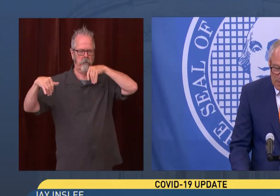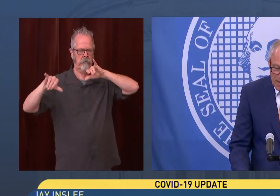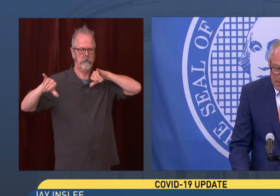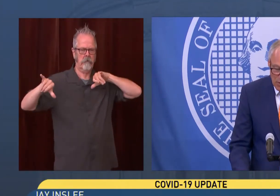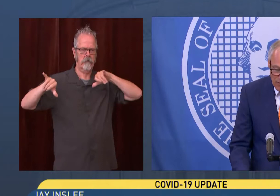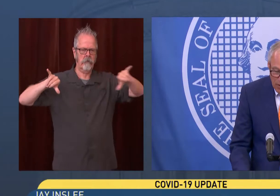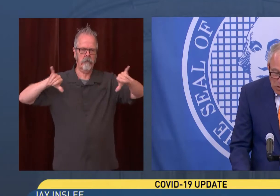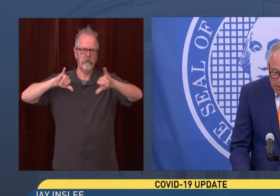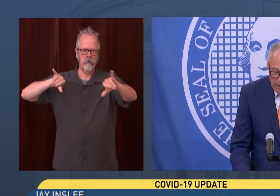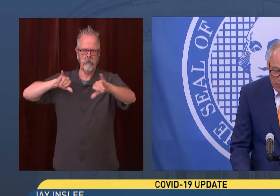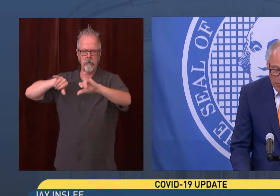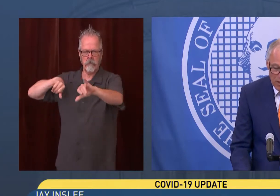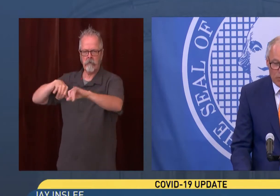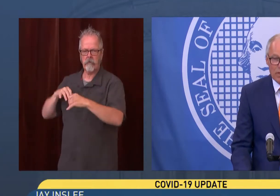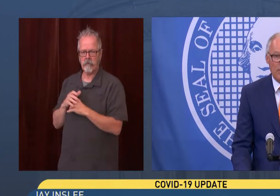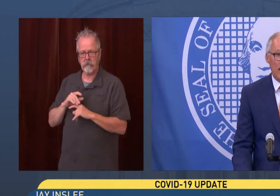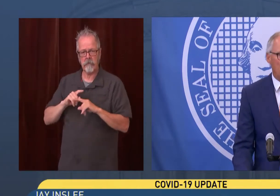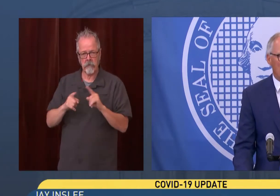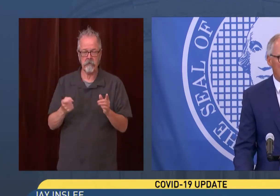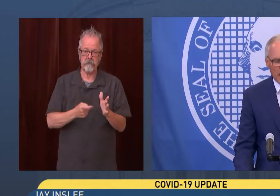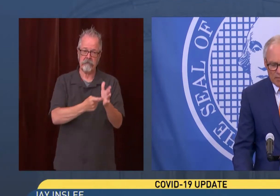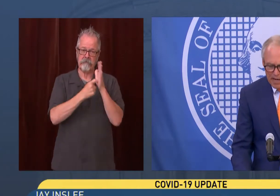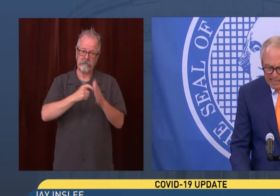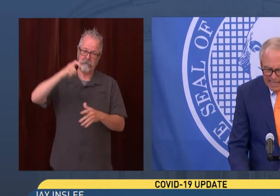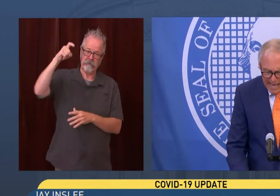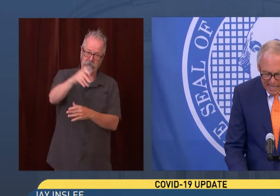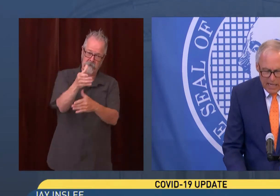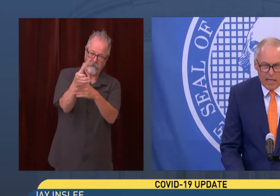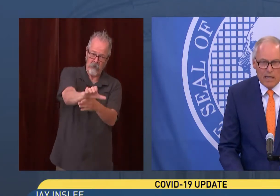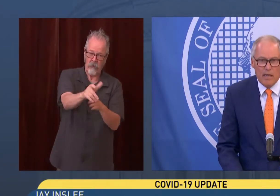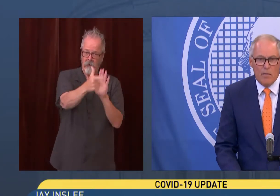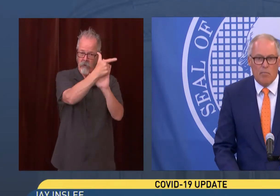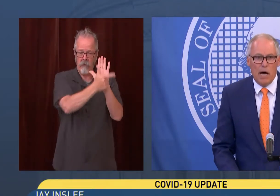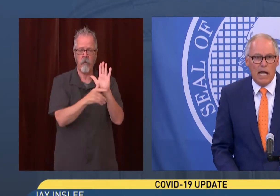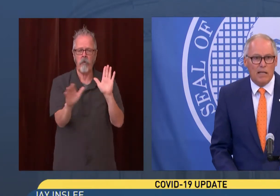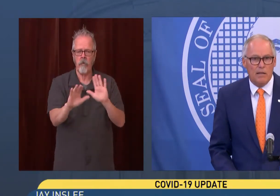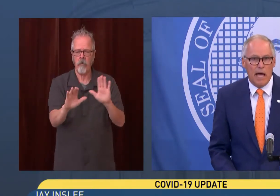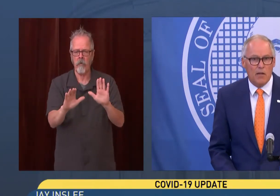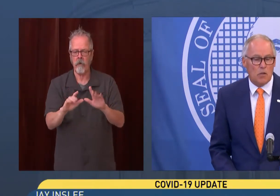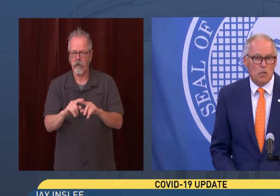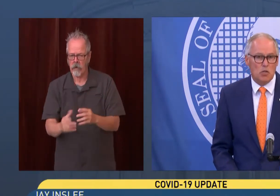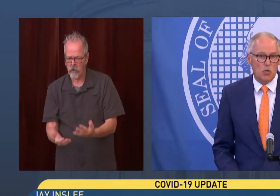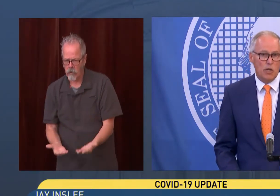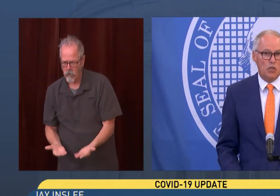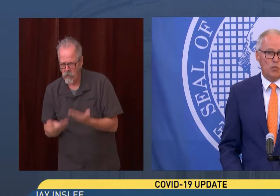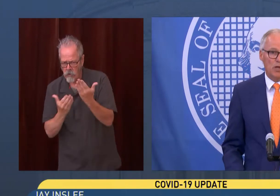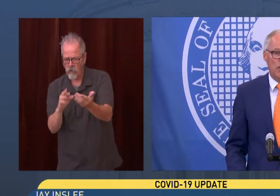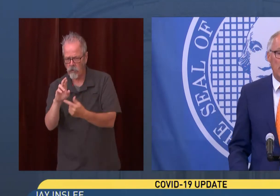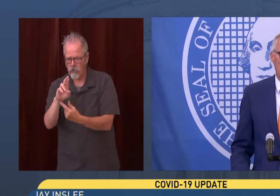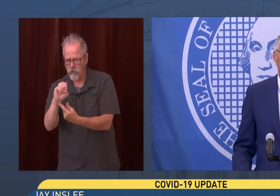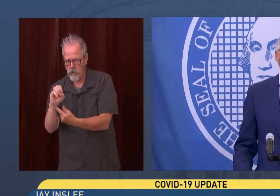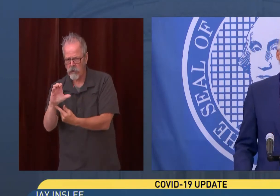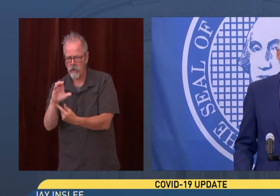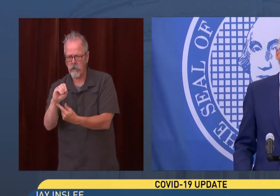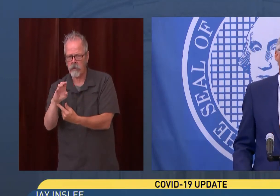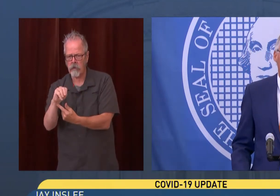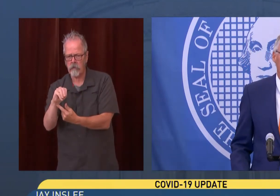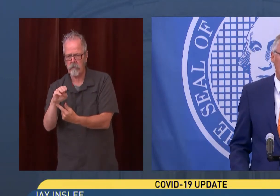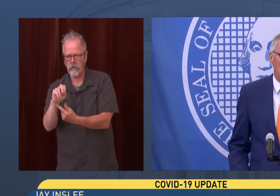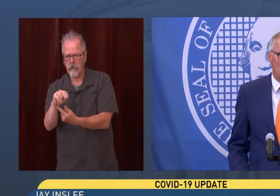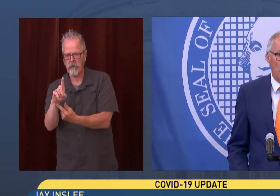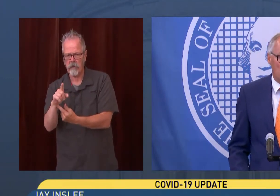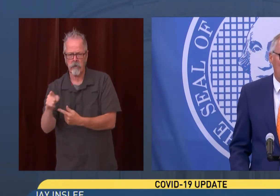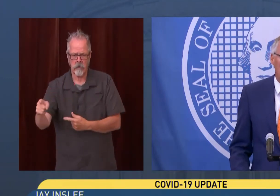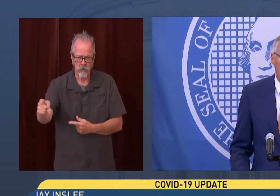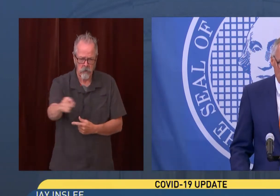I know it's frustrating for people to even have to think about that. But that's the situation we are in. And the more people that get